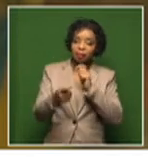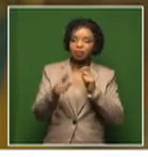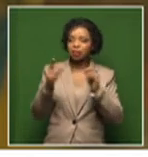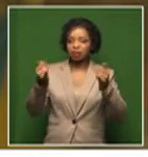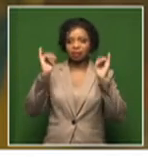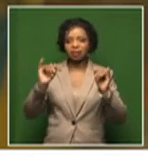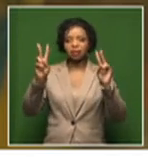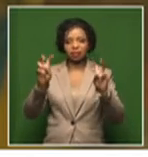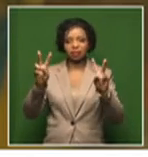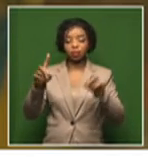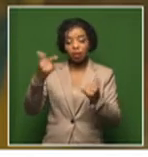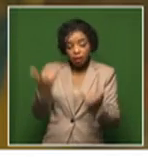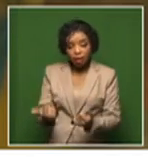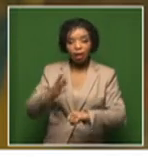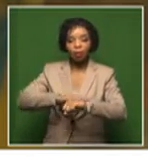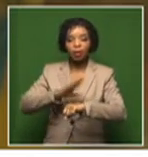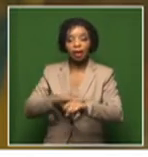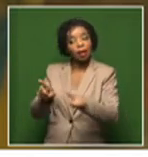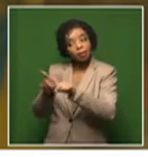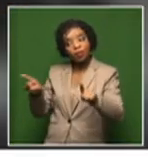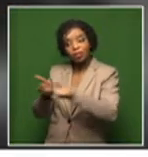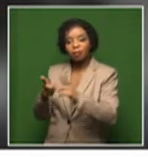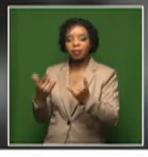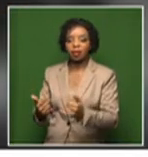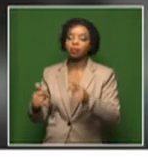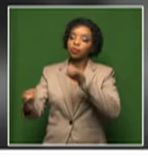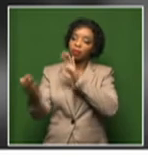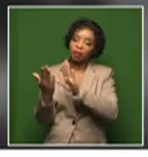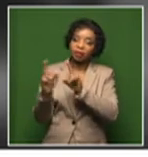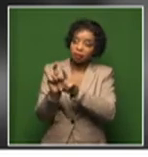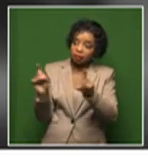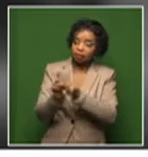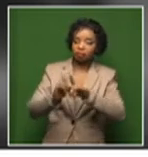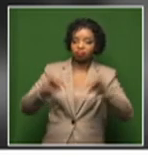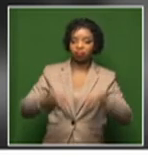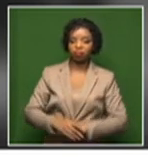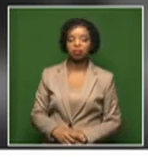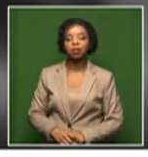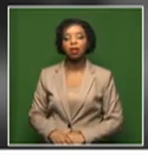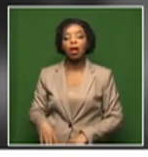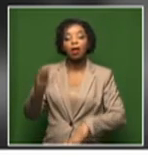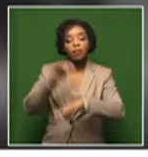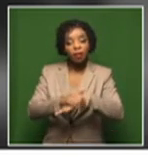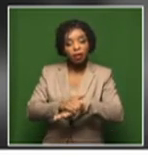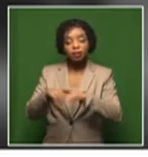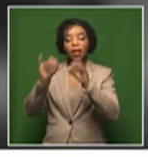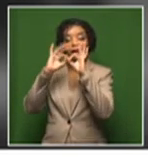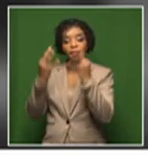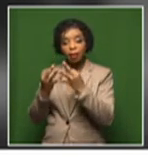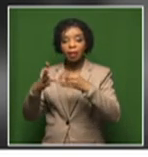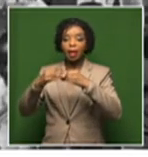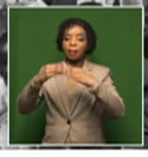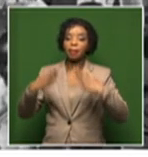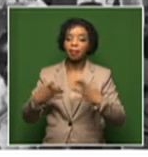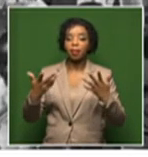now is the time for them to face the climate emergency. Friends, family and members of the public